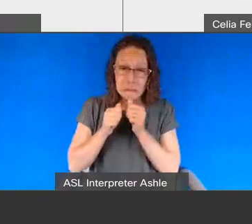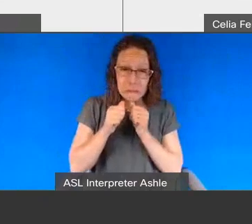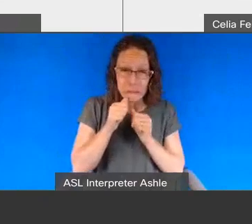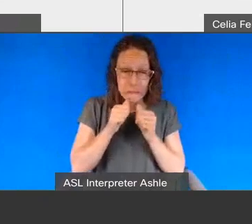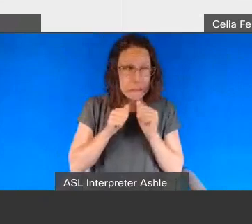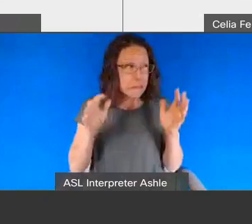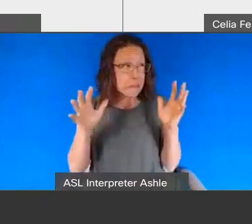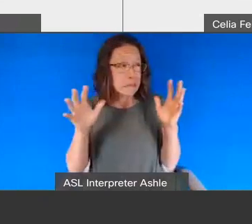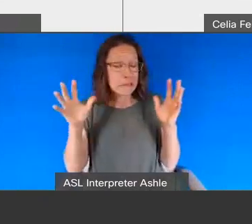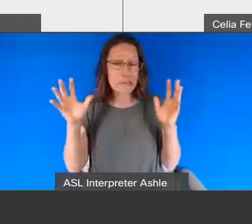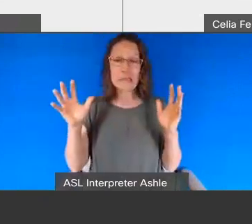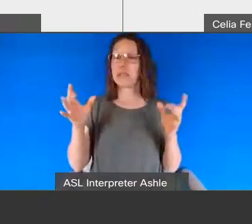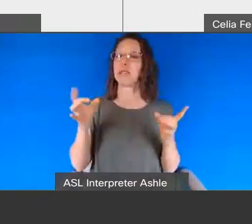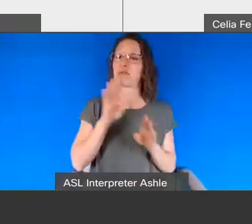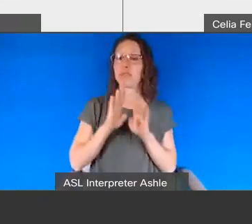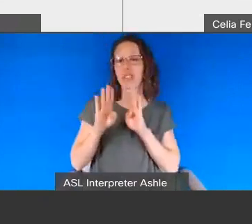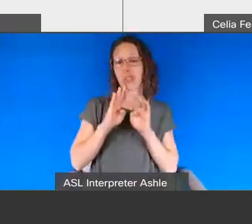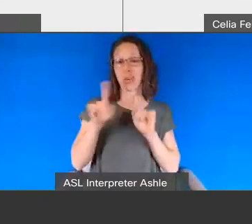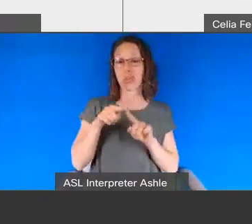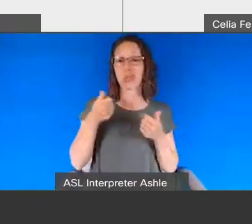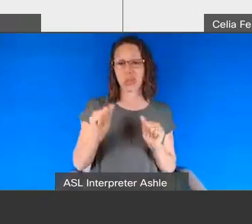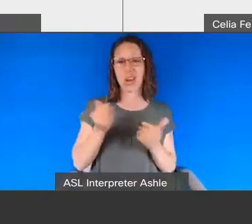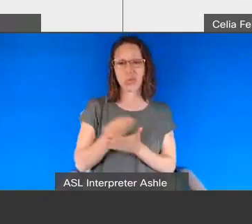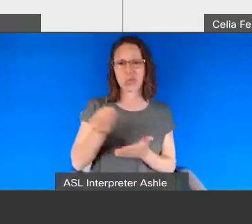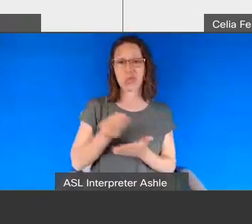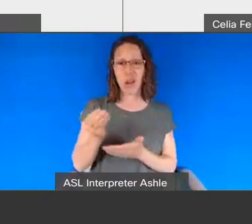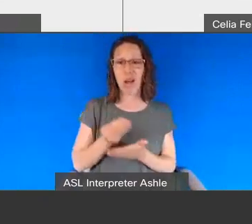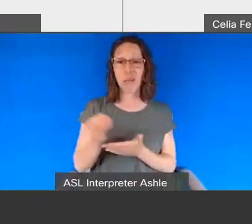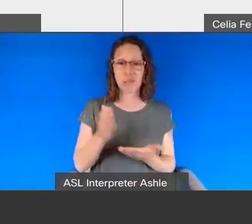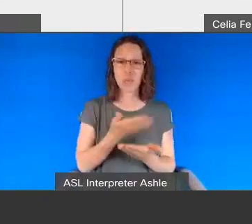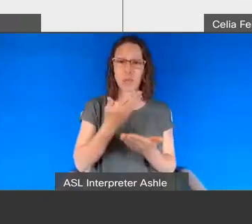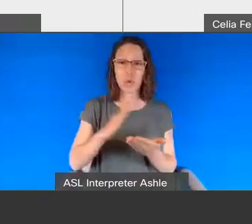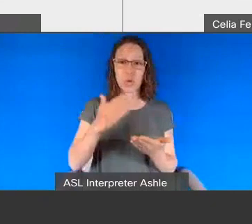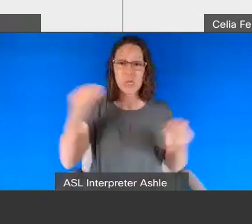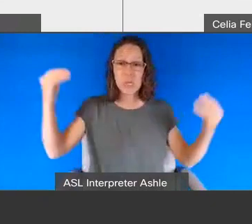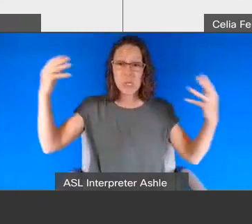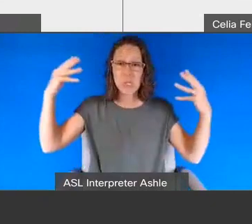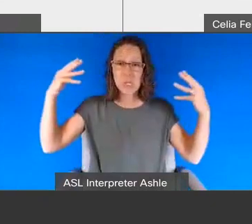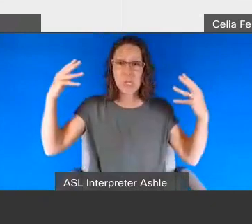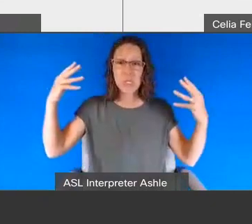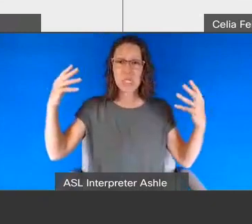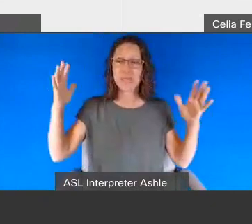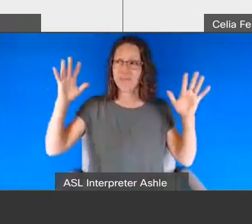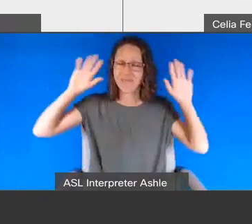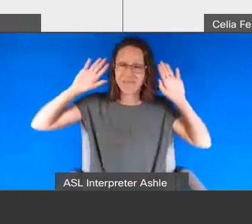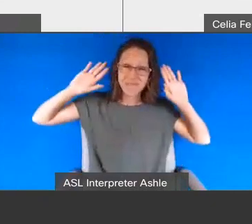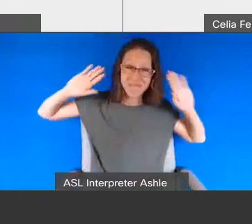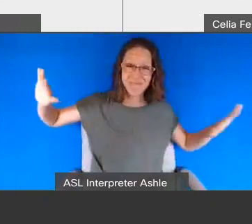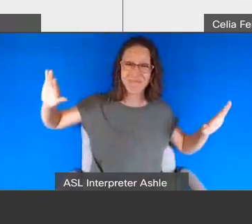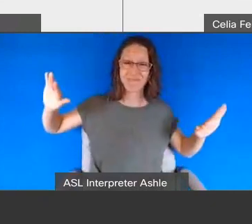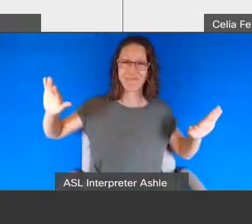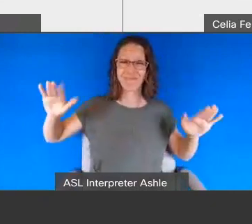when she's trying to shop that they are in her words shoving this music down her ears.